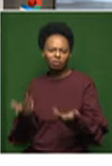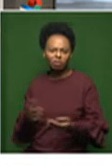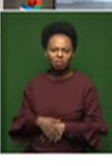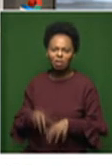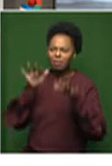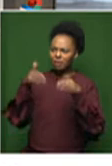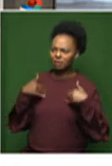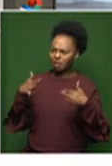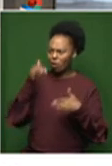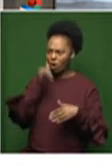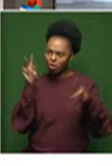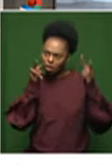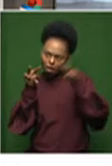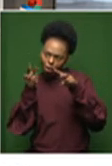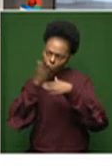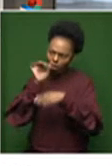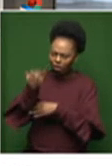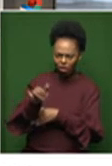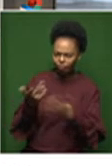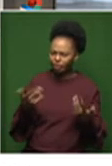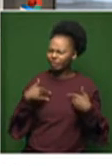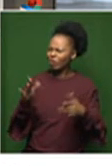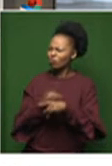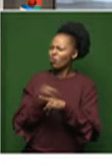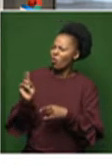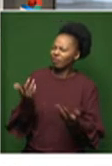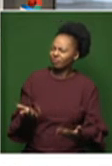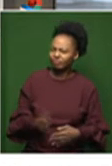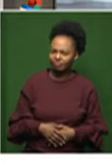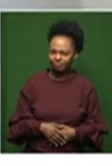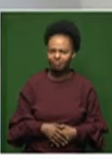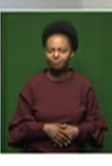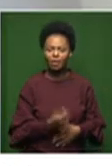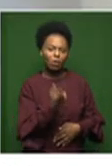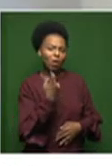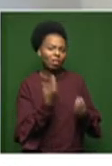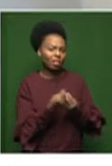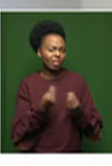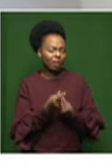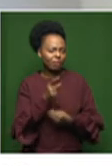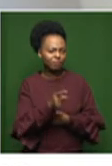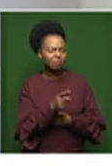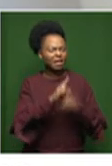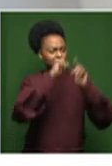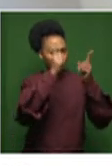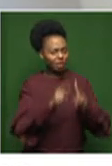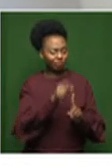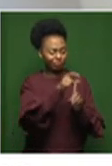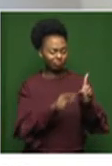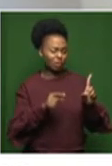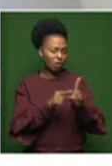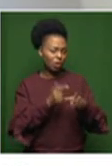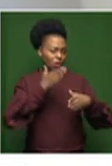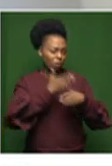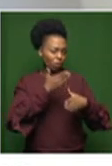start after viewing this work? Well, I mean, with Tawanda there especially, he works with